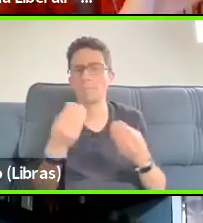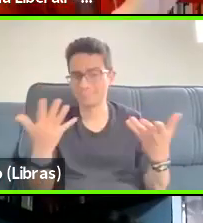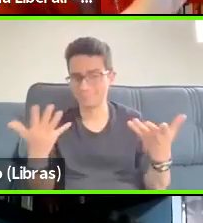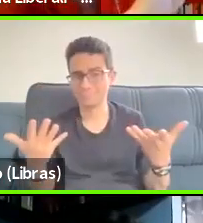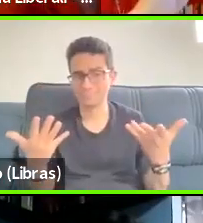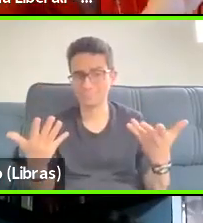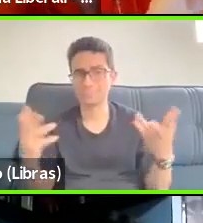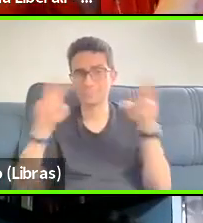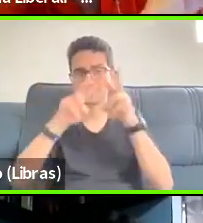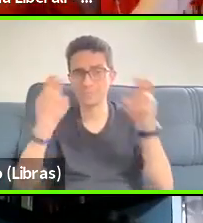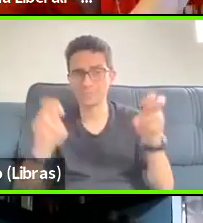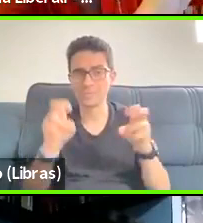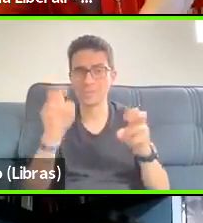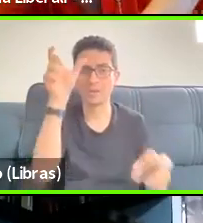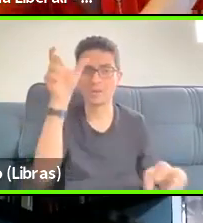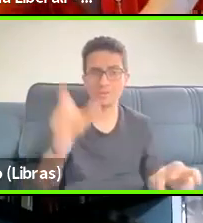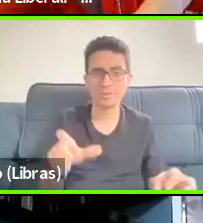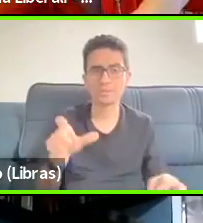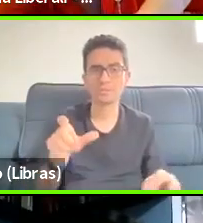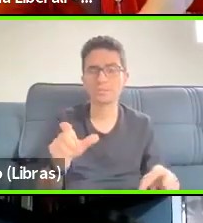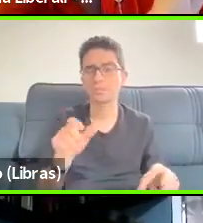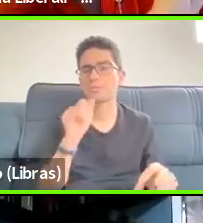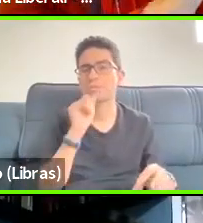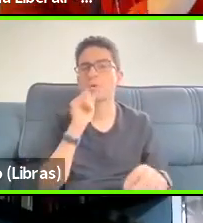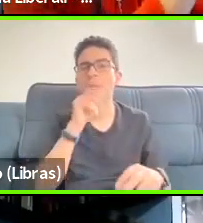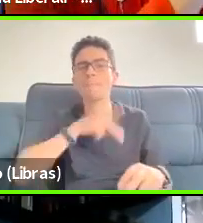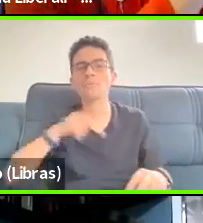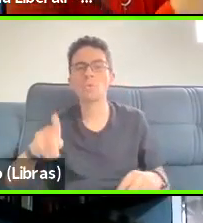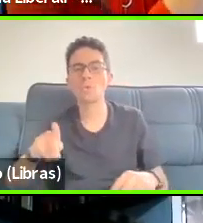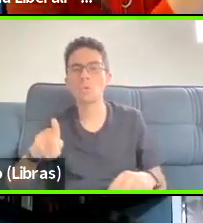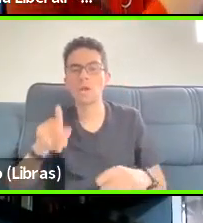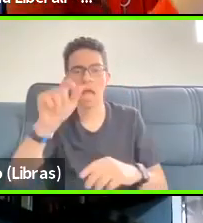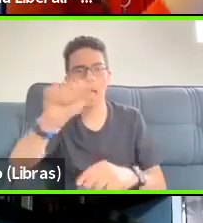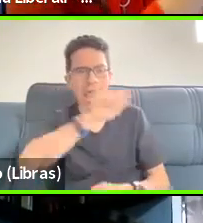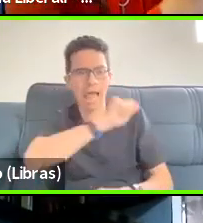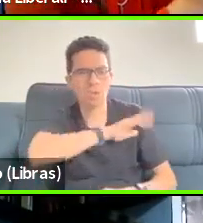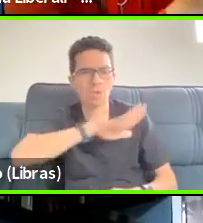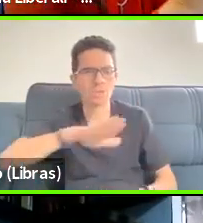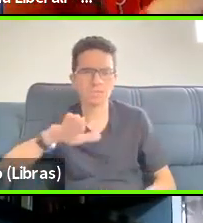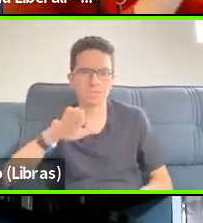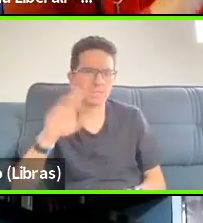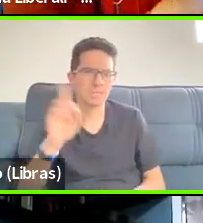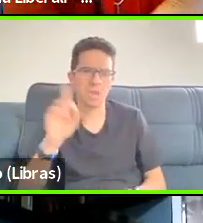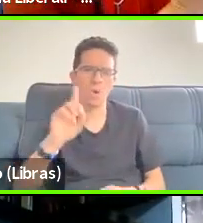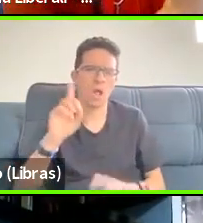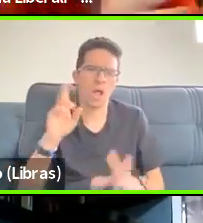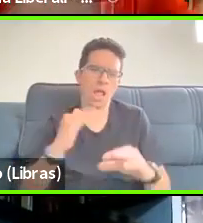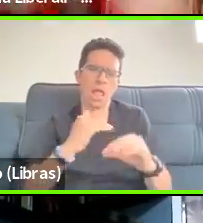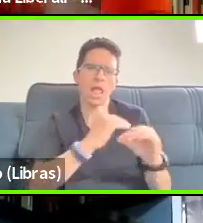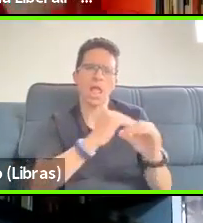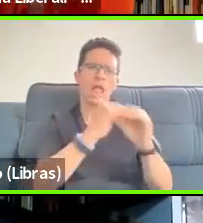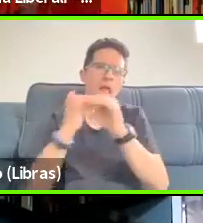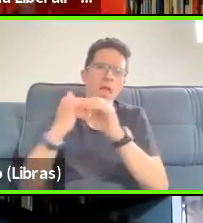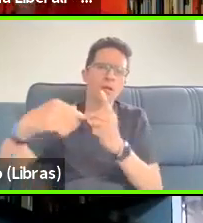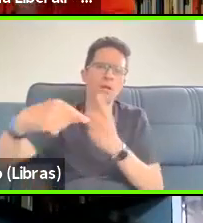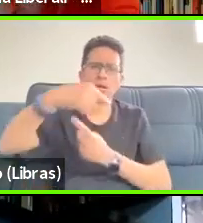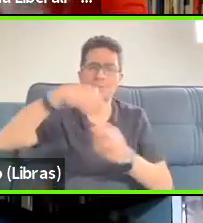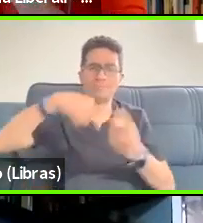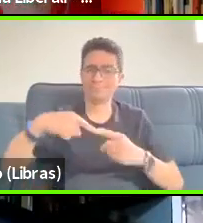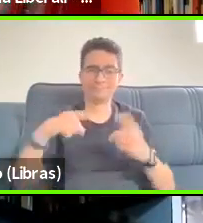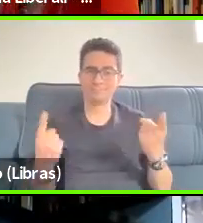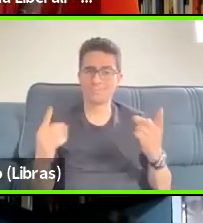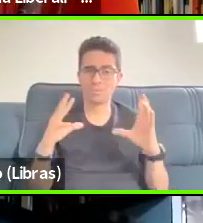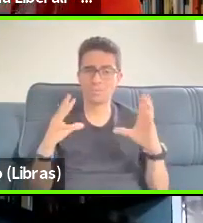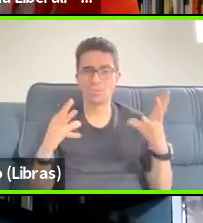always talk about students, parents and teachers and coordinators as in, in the activity of teaching and learning. And the object